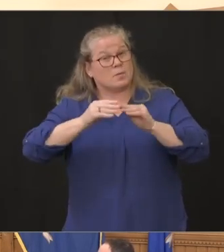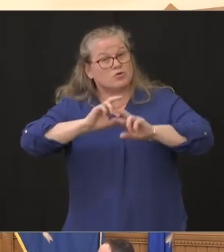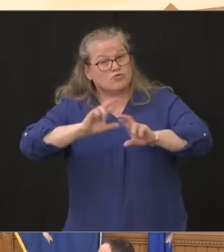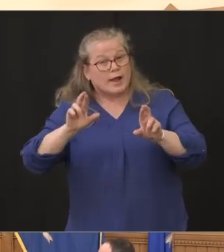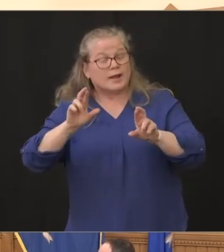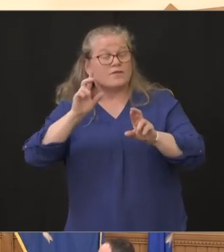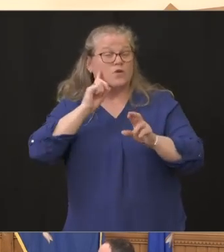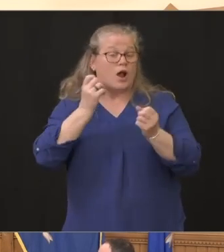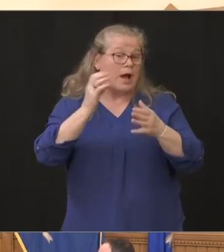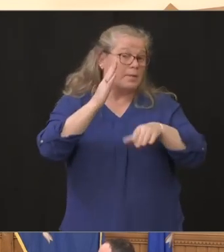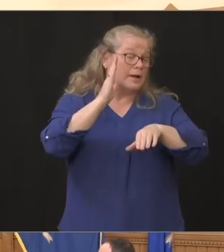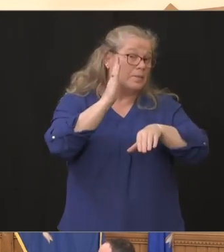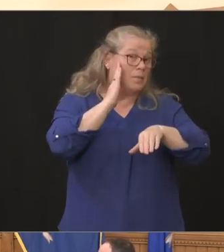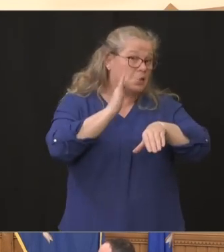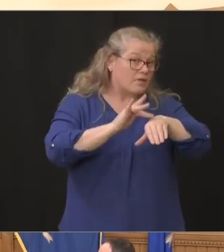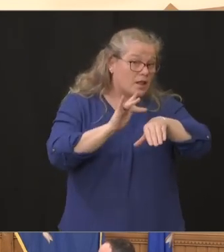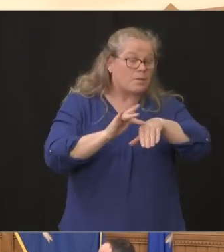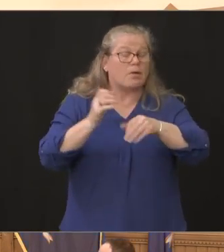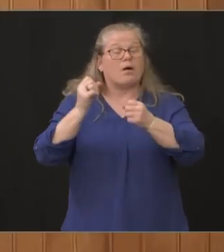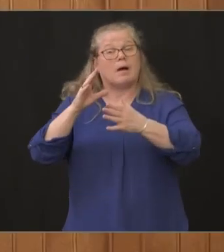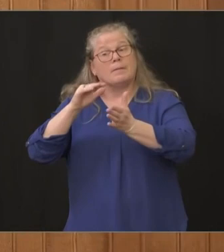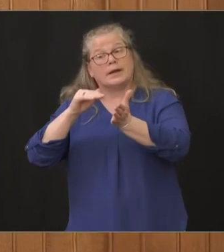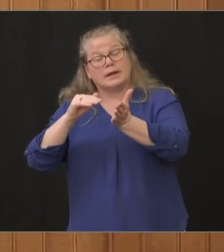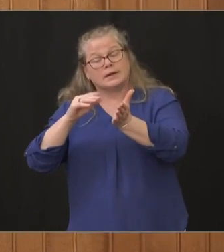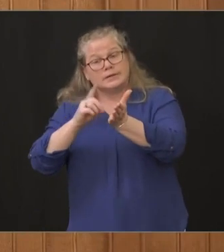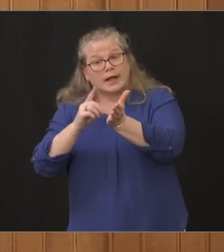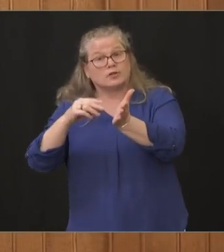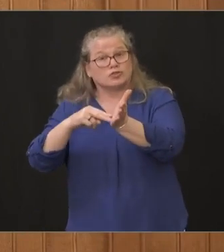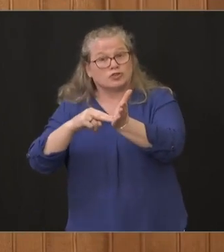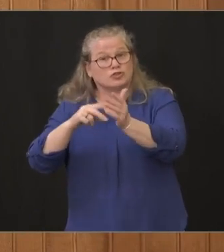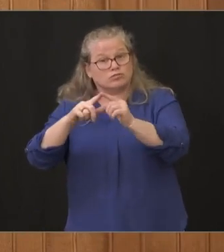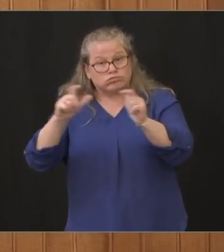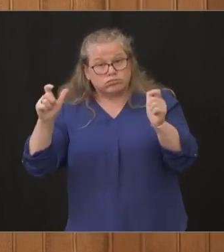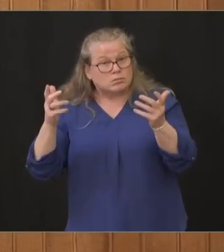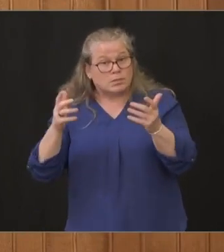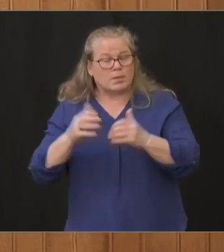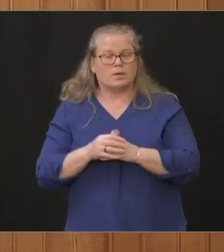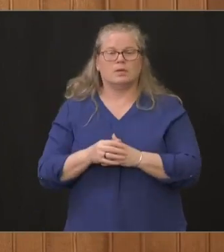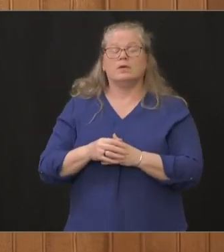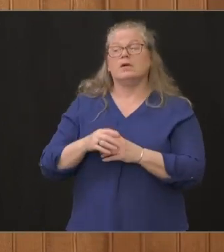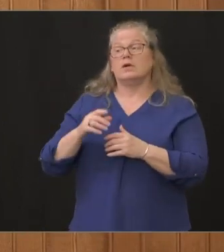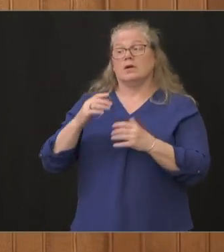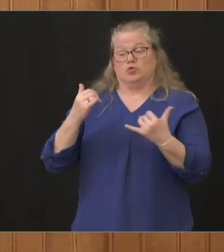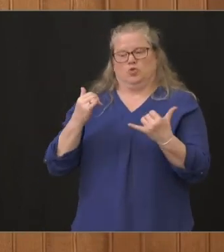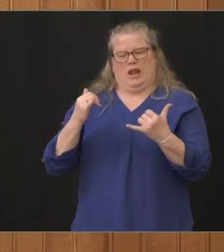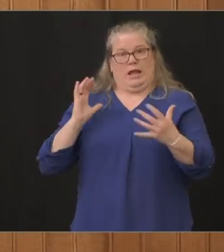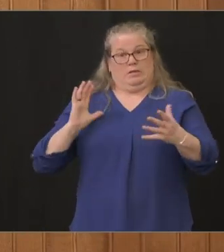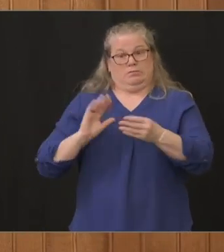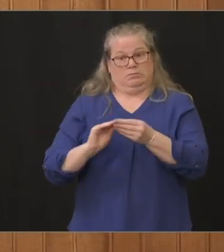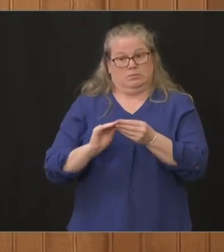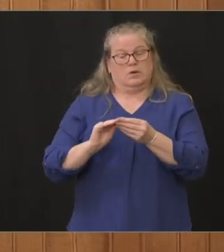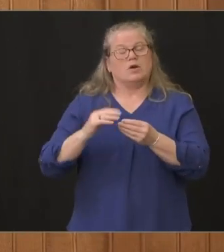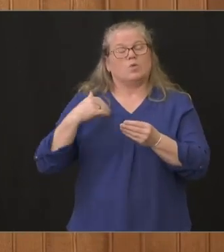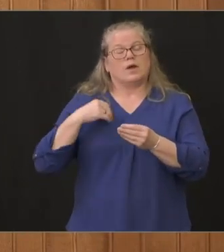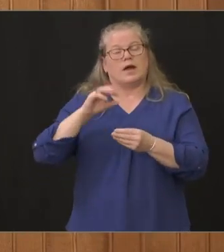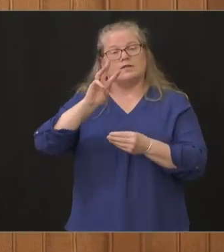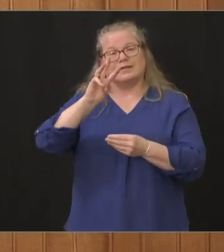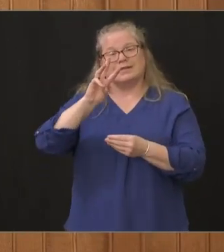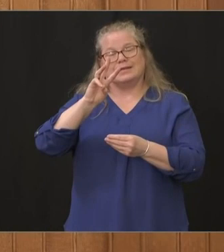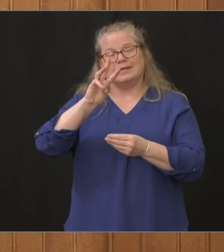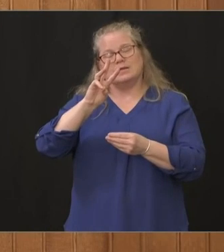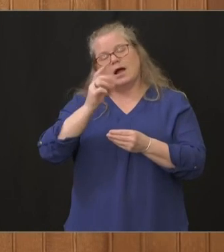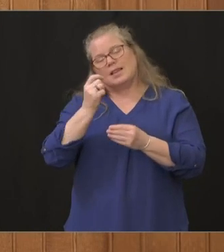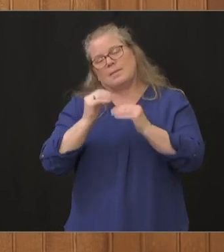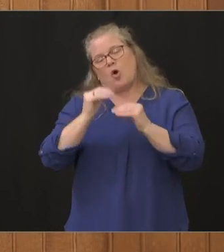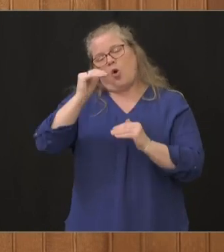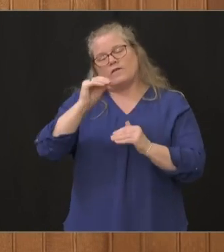doctors as well sure well as of today um across our healthcare system our hospital system we have um 6 800 just over 6